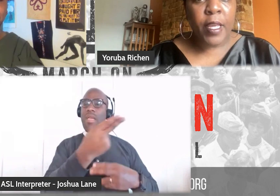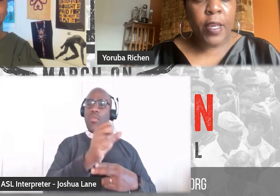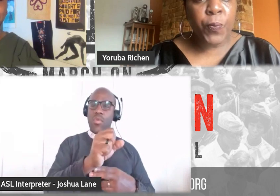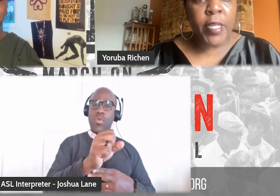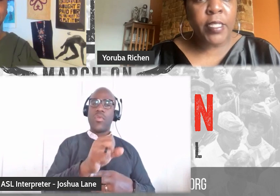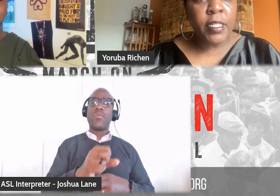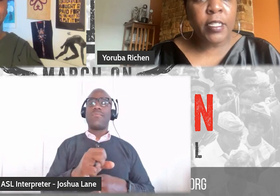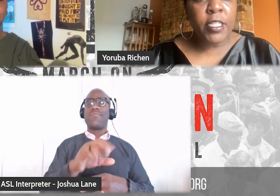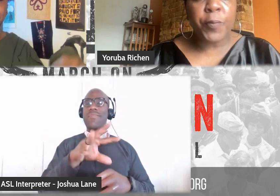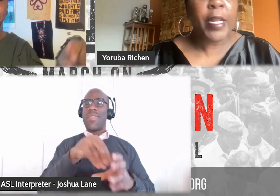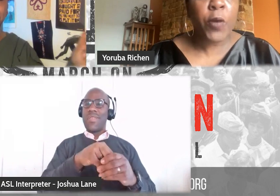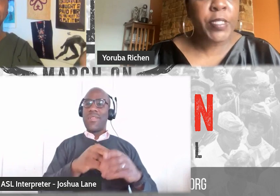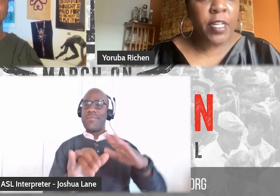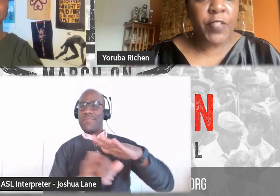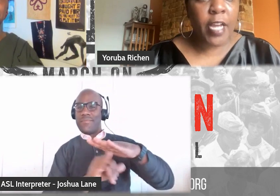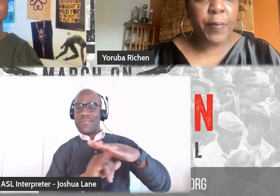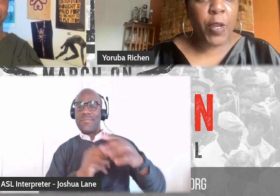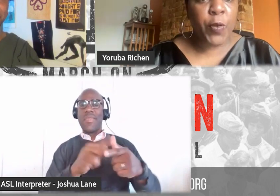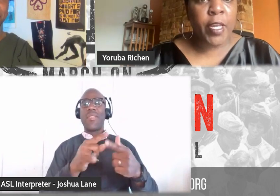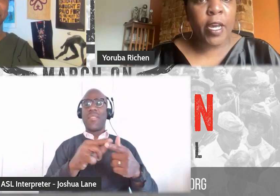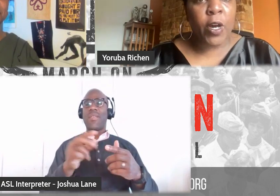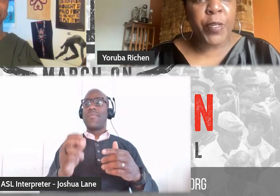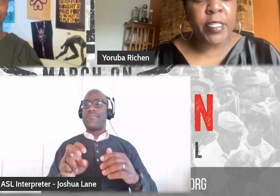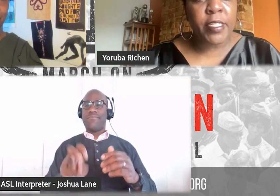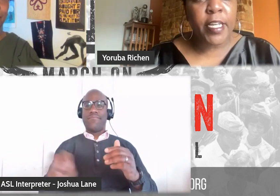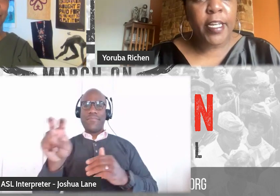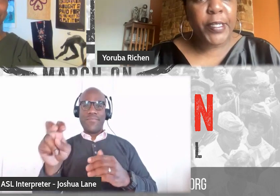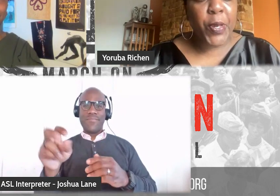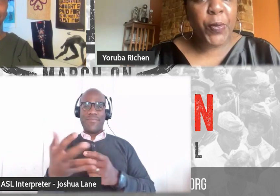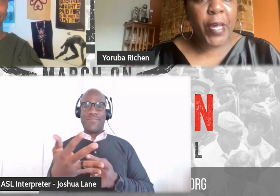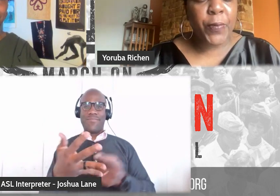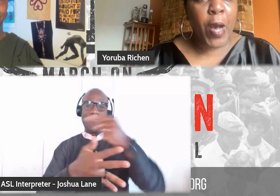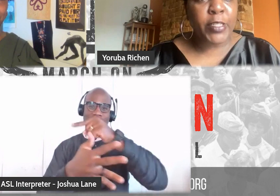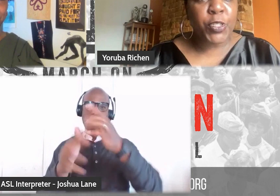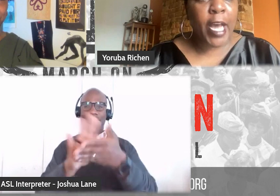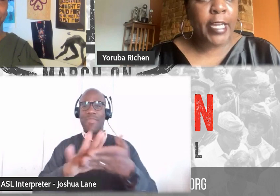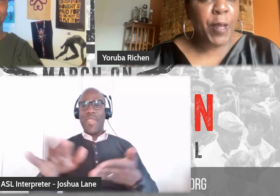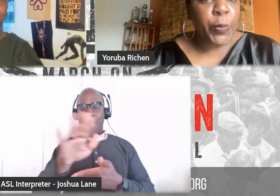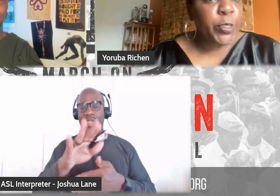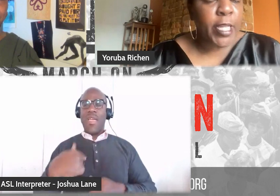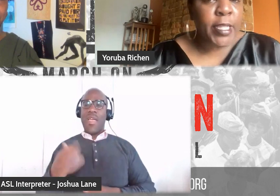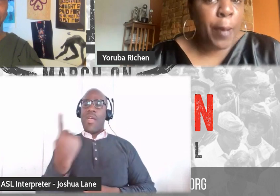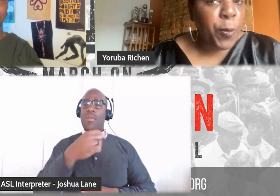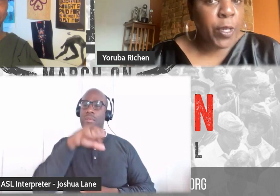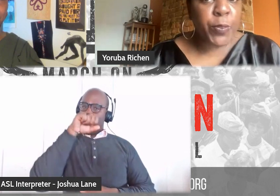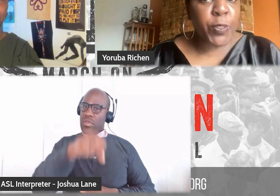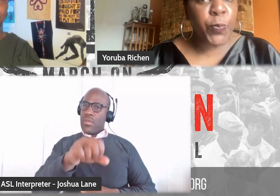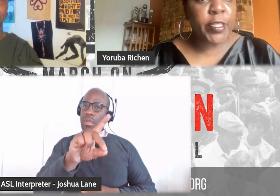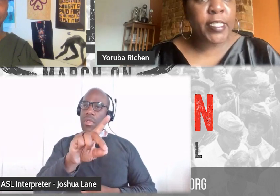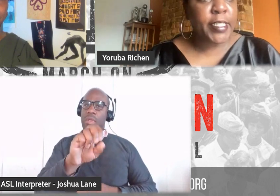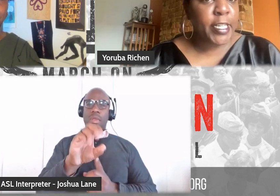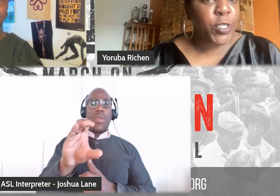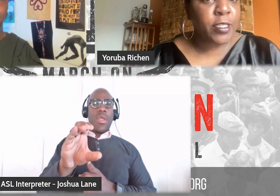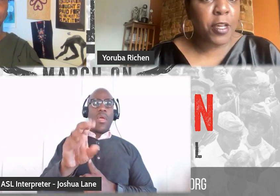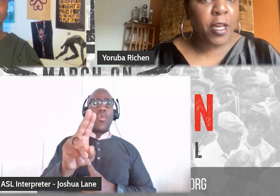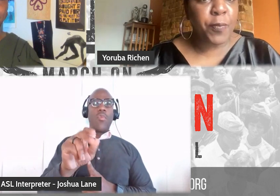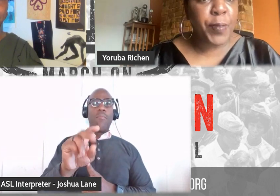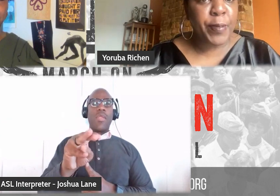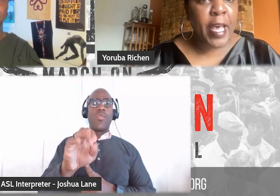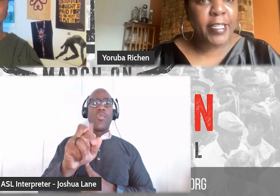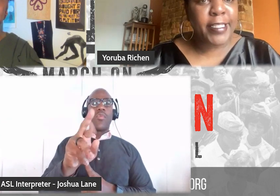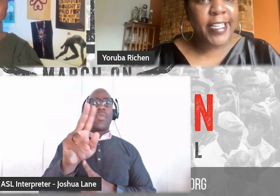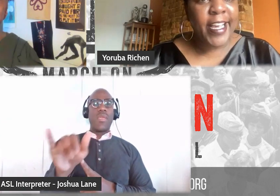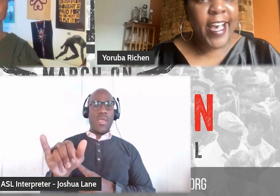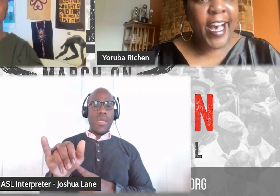And it wasn't until, but I'd always loved documentary. Always, you know, had watched documentary, which at that point, you'd really see just on